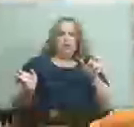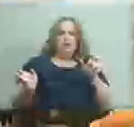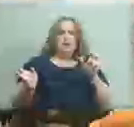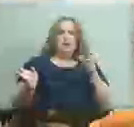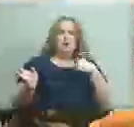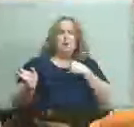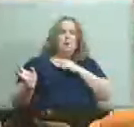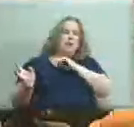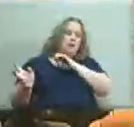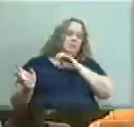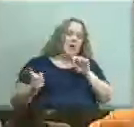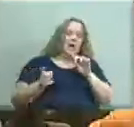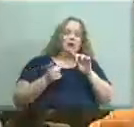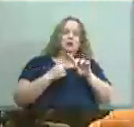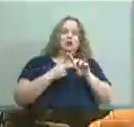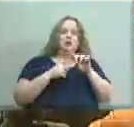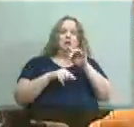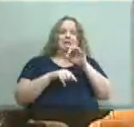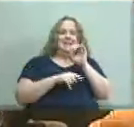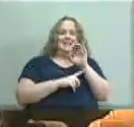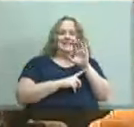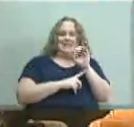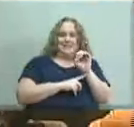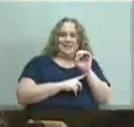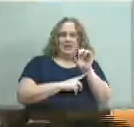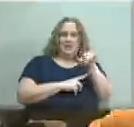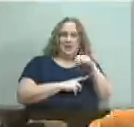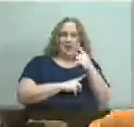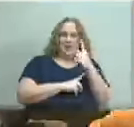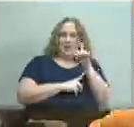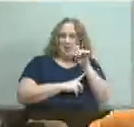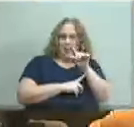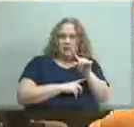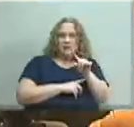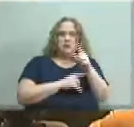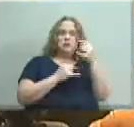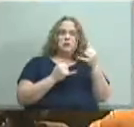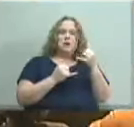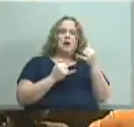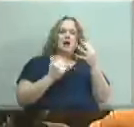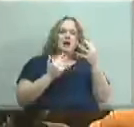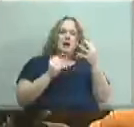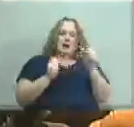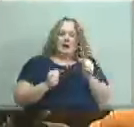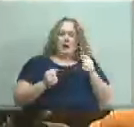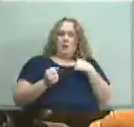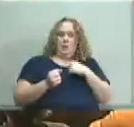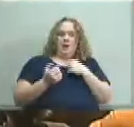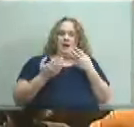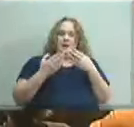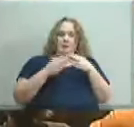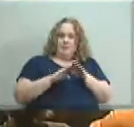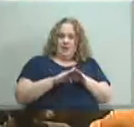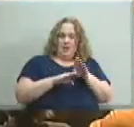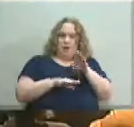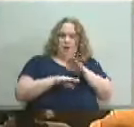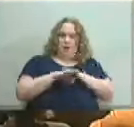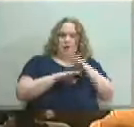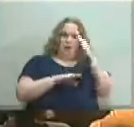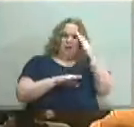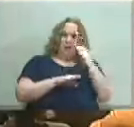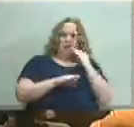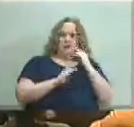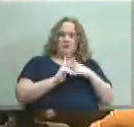work sessions and great detail the only question tonight is whether we can bid on the head start contract um